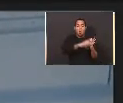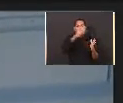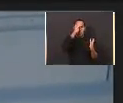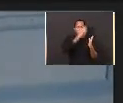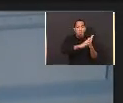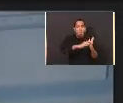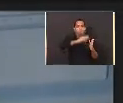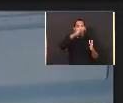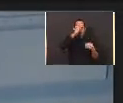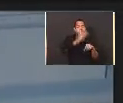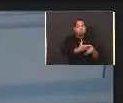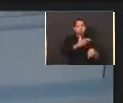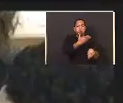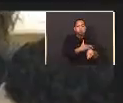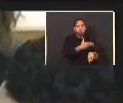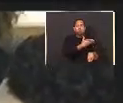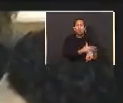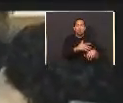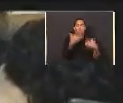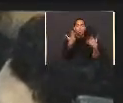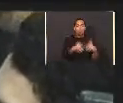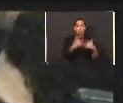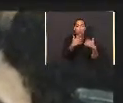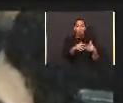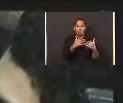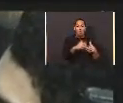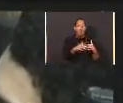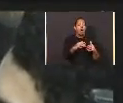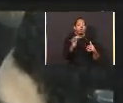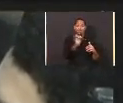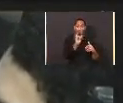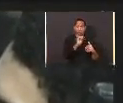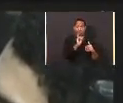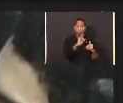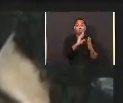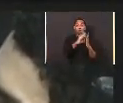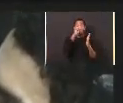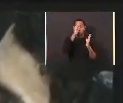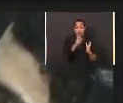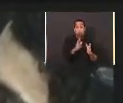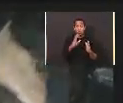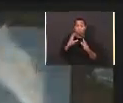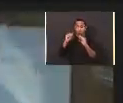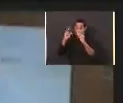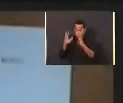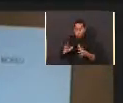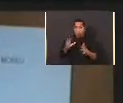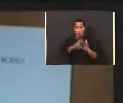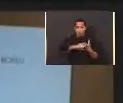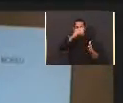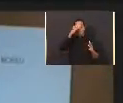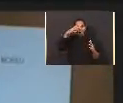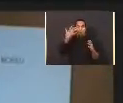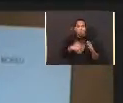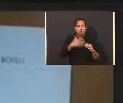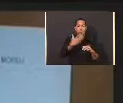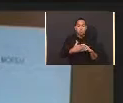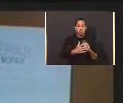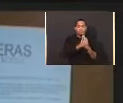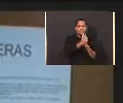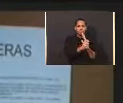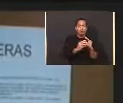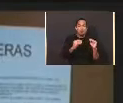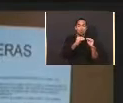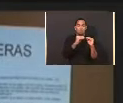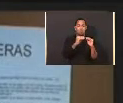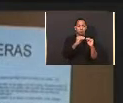in the use of these technologies of our future teachers but furthermore, in a direct benefit to students with disabilities in the